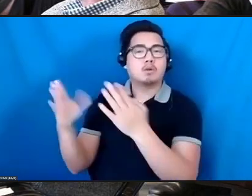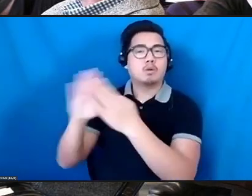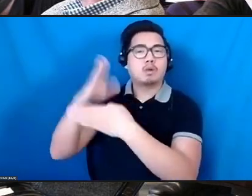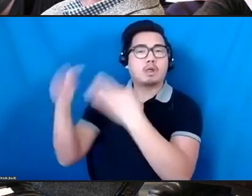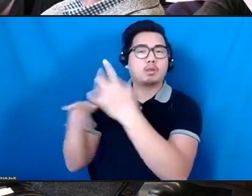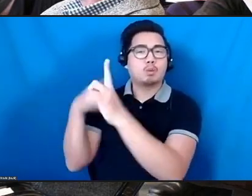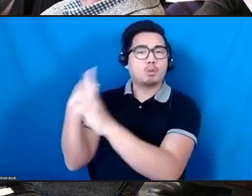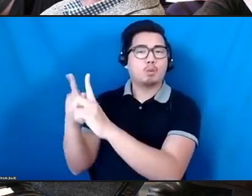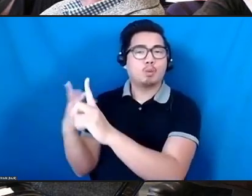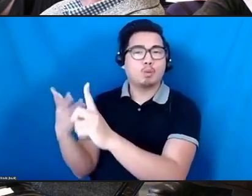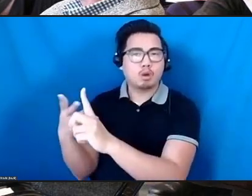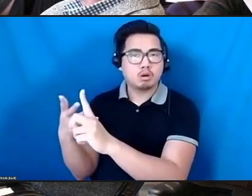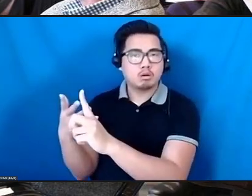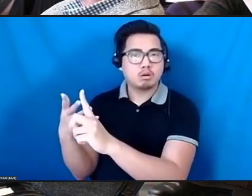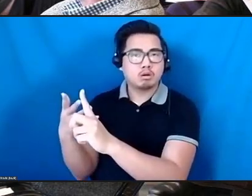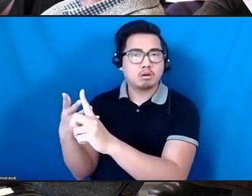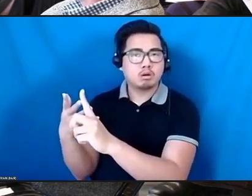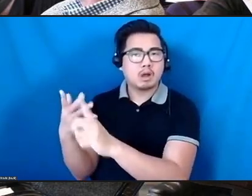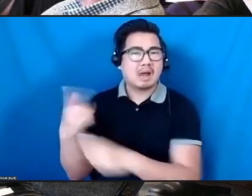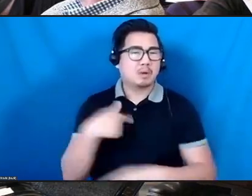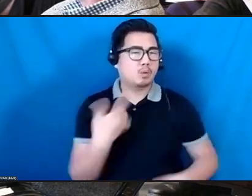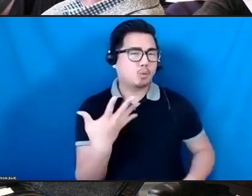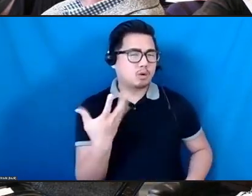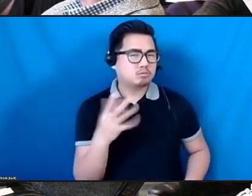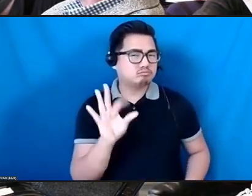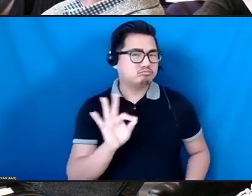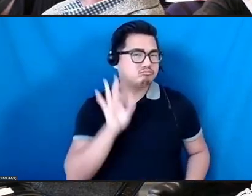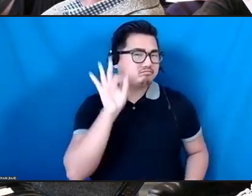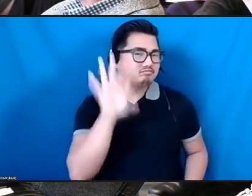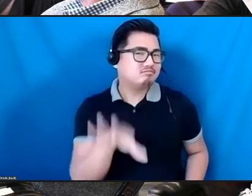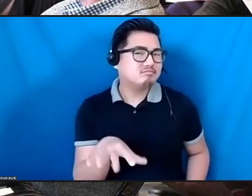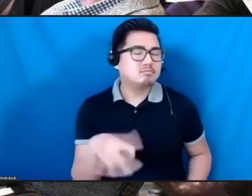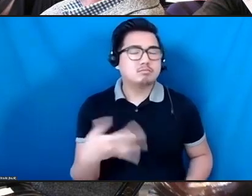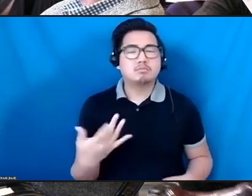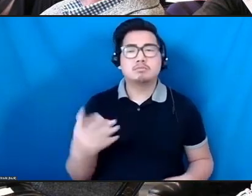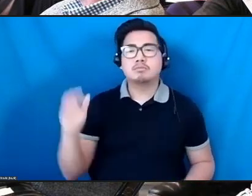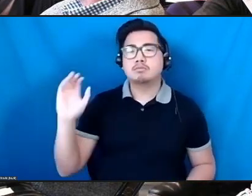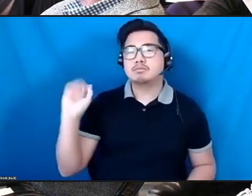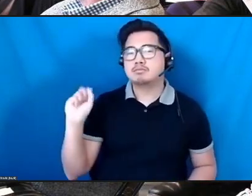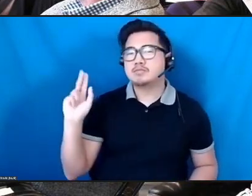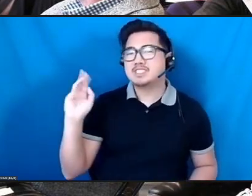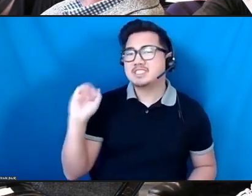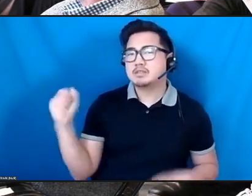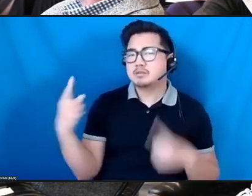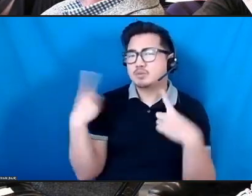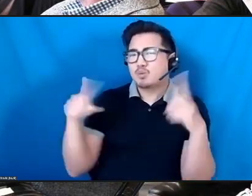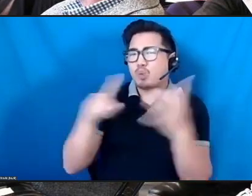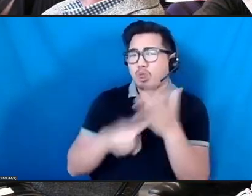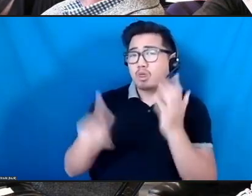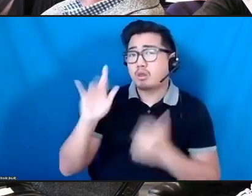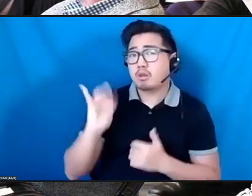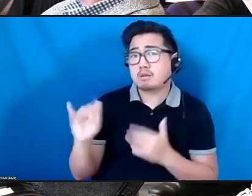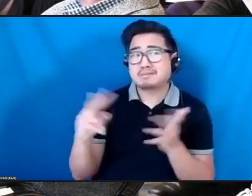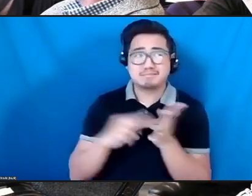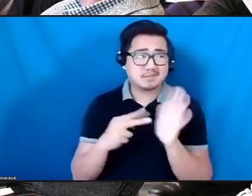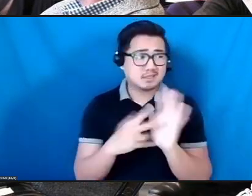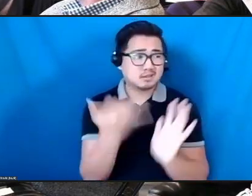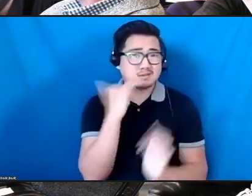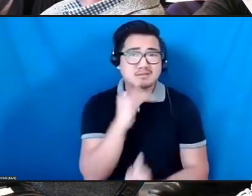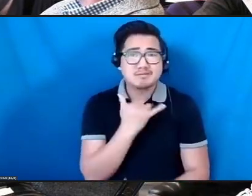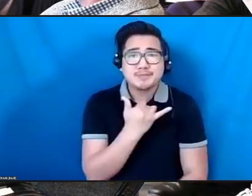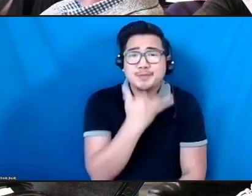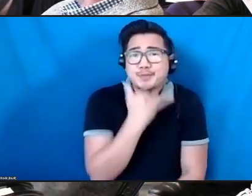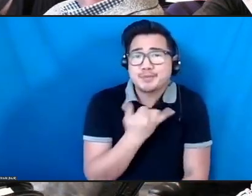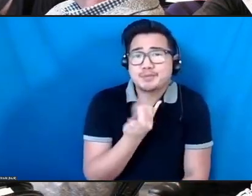put into the room, figure out how to expand what success looks like so that there is room for error within that, so that we can take those risks